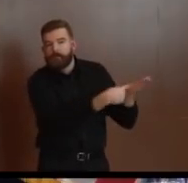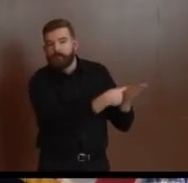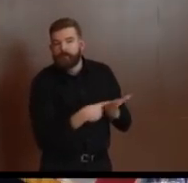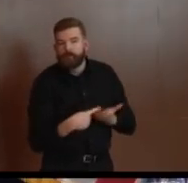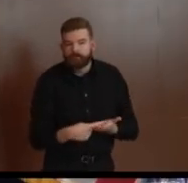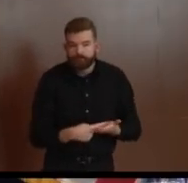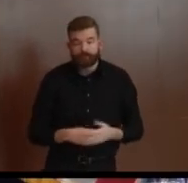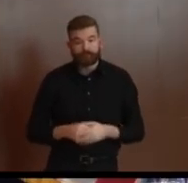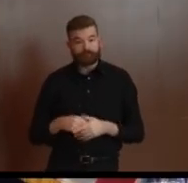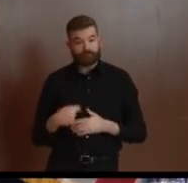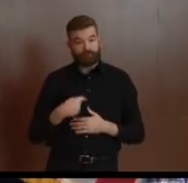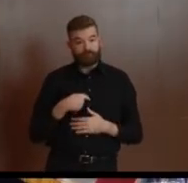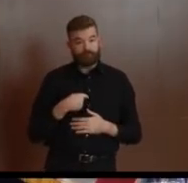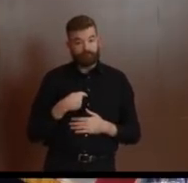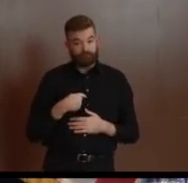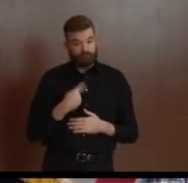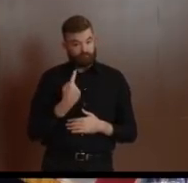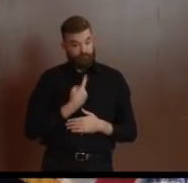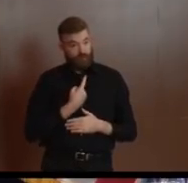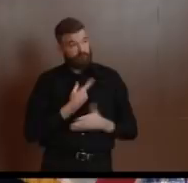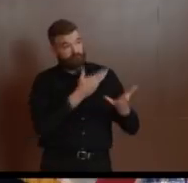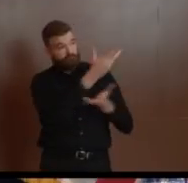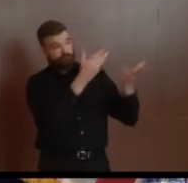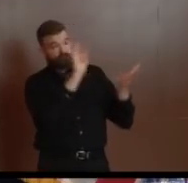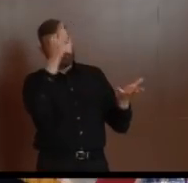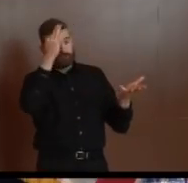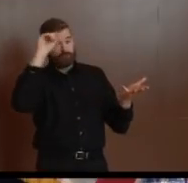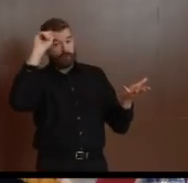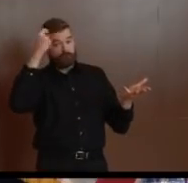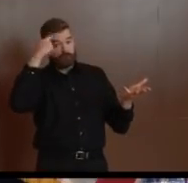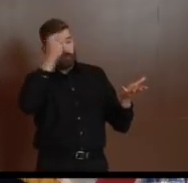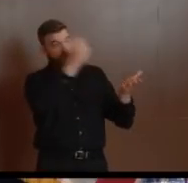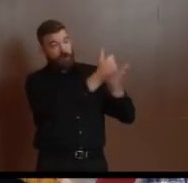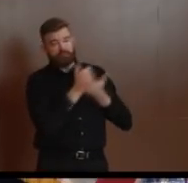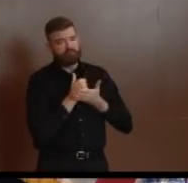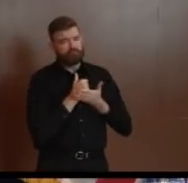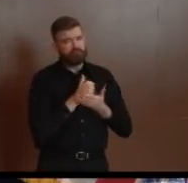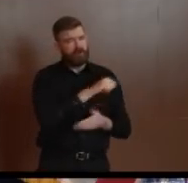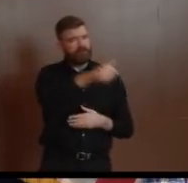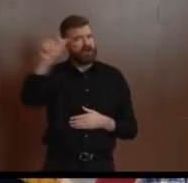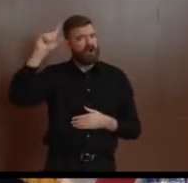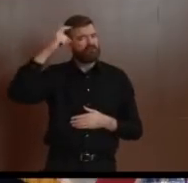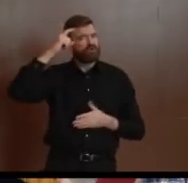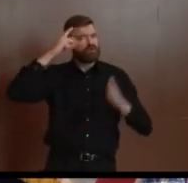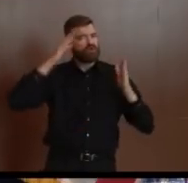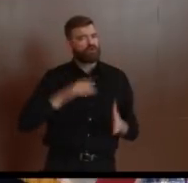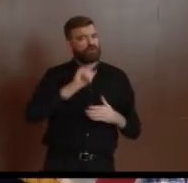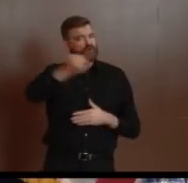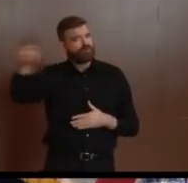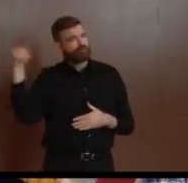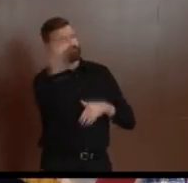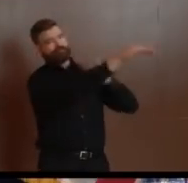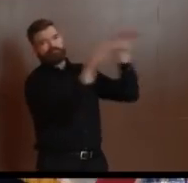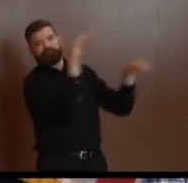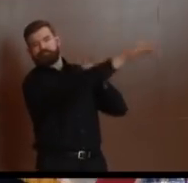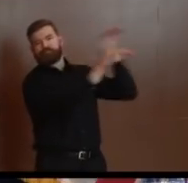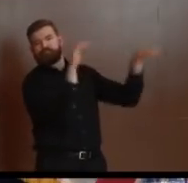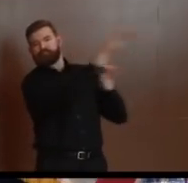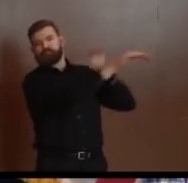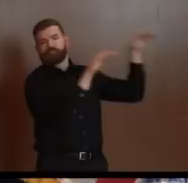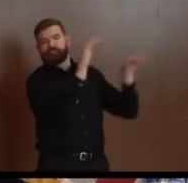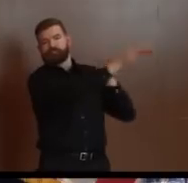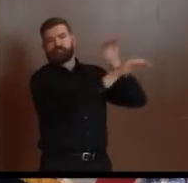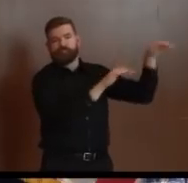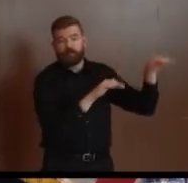are doing this at noon today because we have a video call at 2 p.m. with the president, vice president, and their teams.